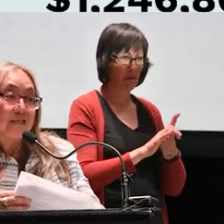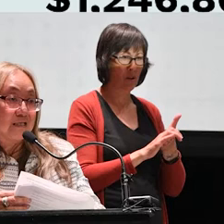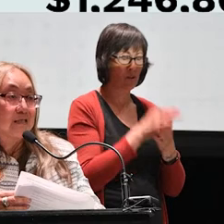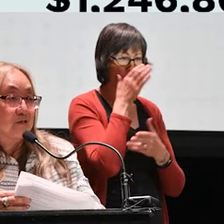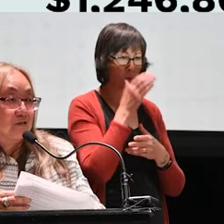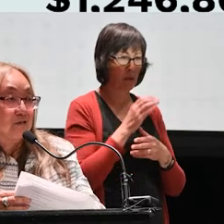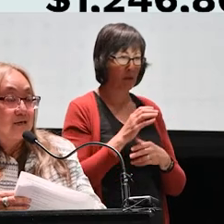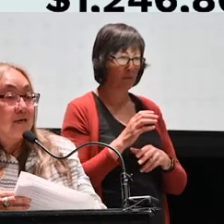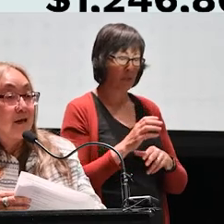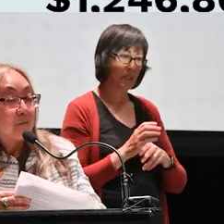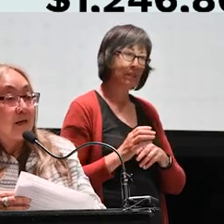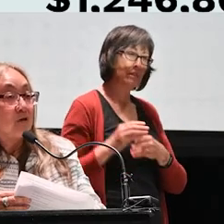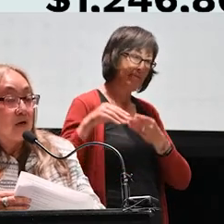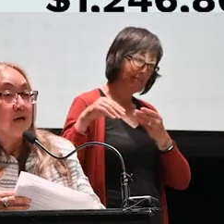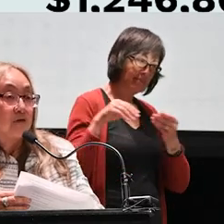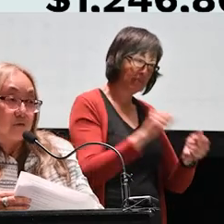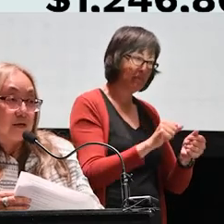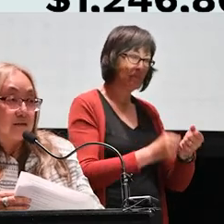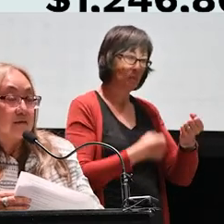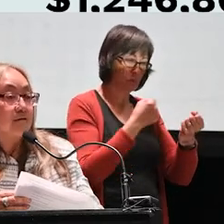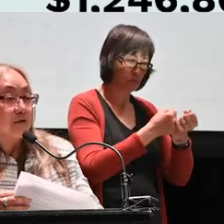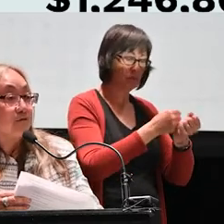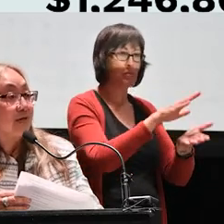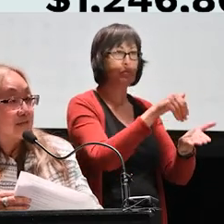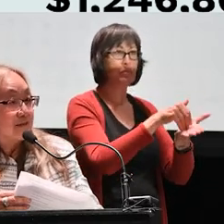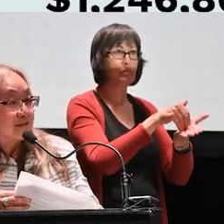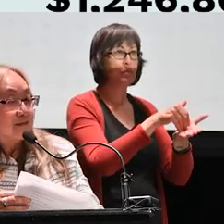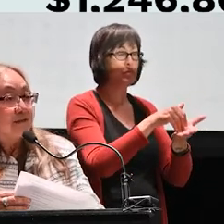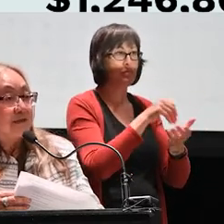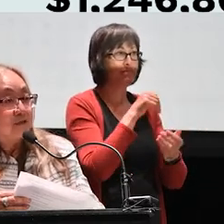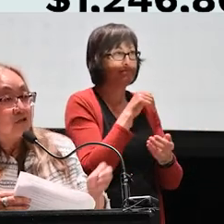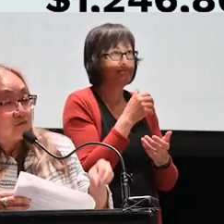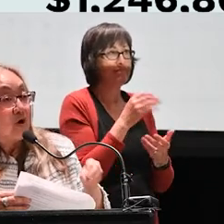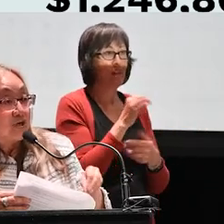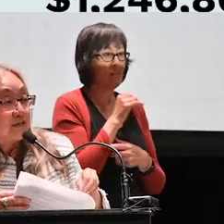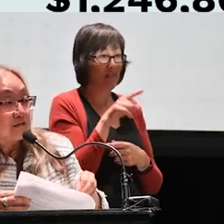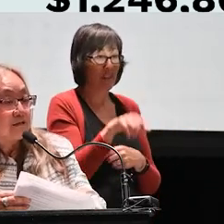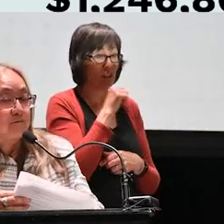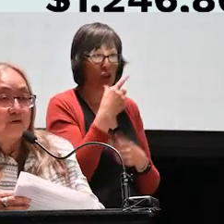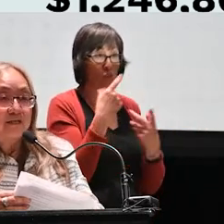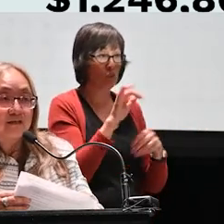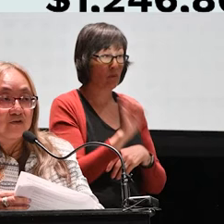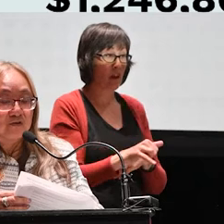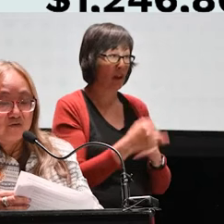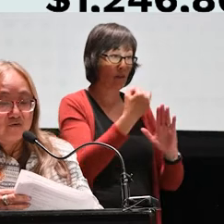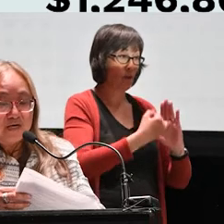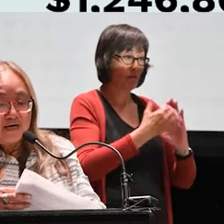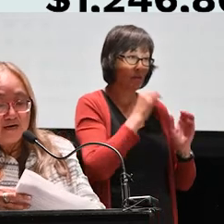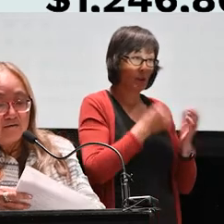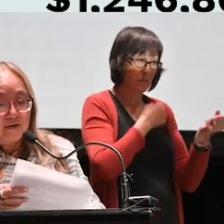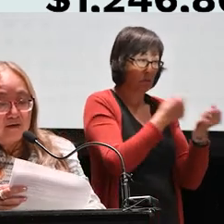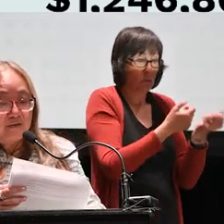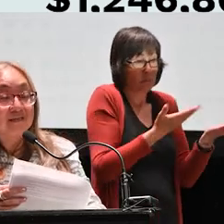invested in the sector that might not otherwise have been invested into artists in particular. So